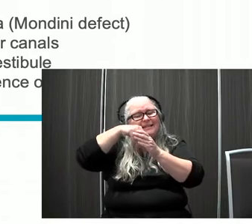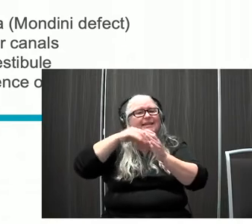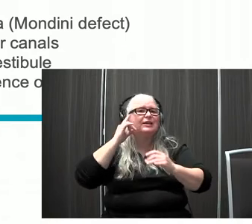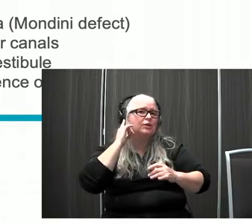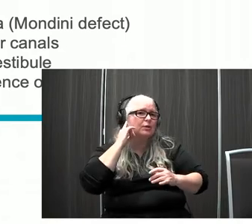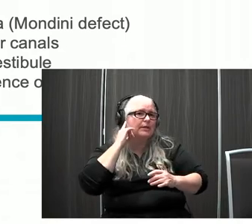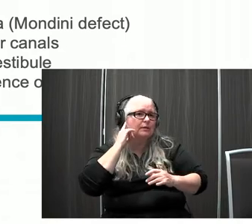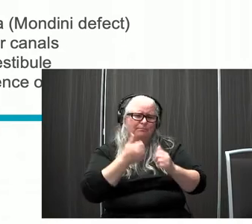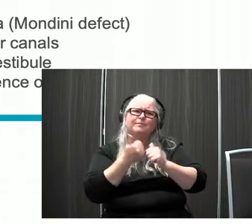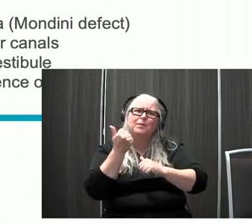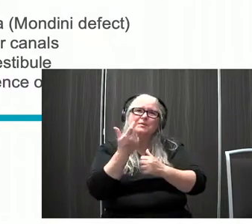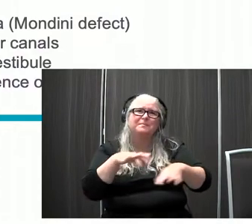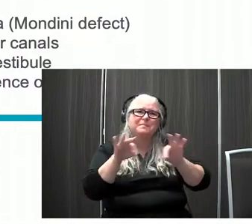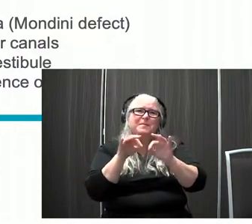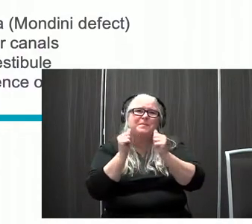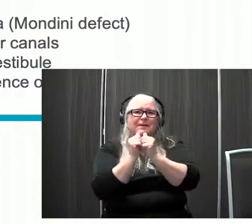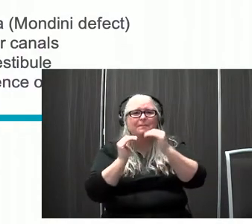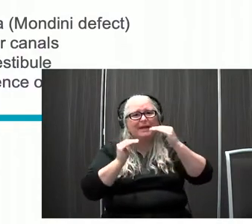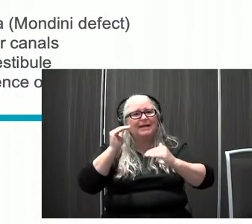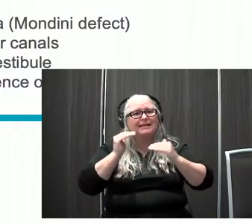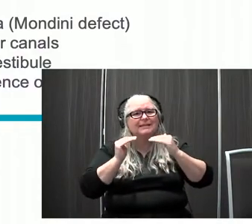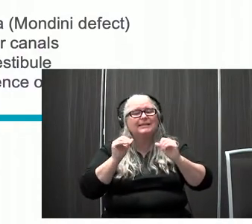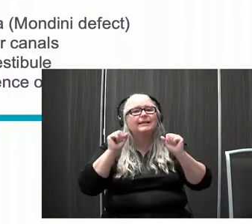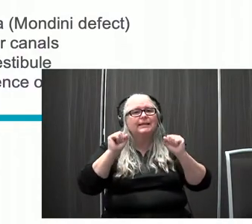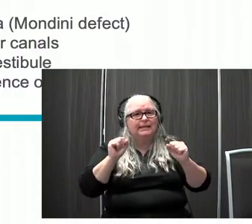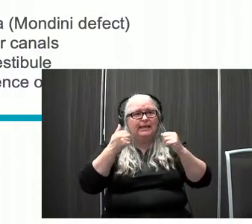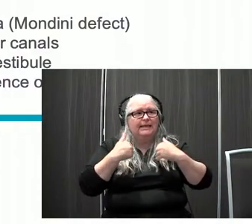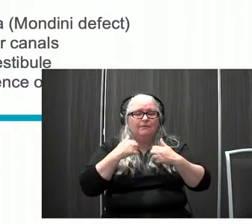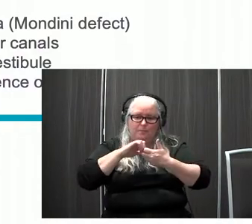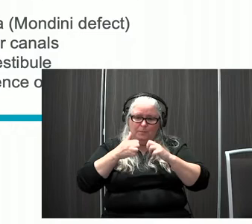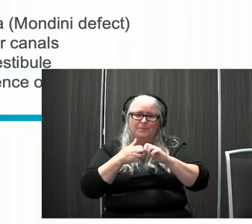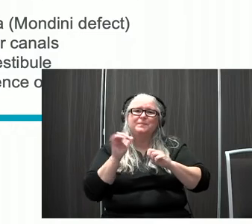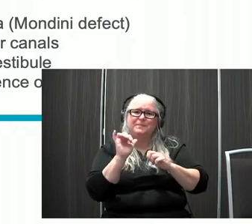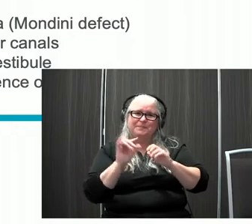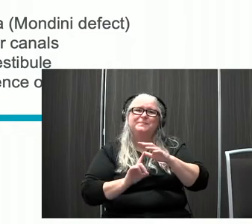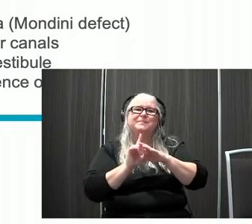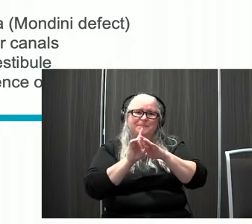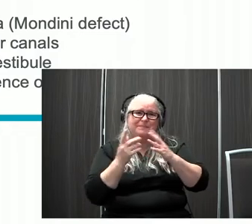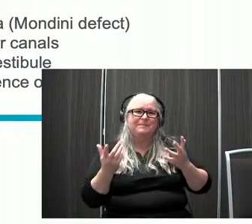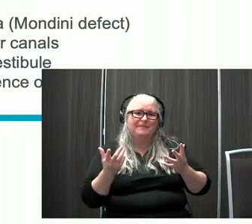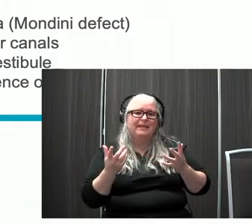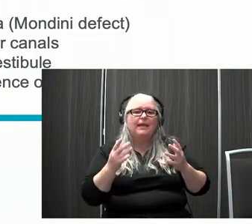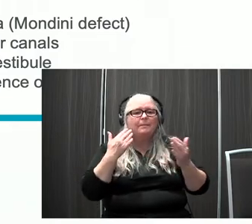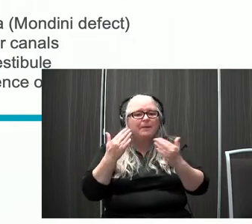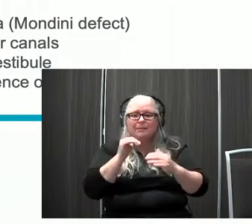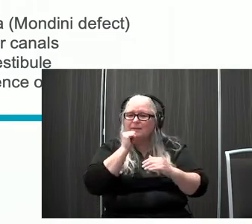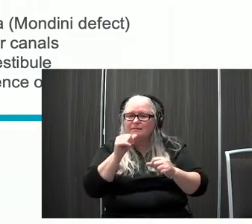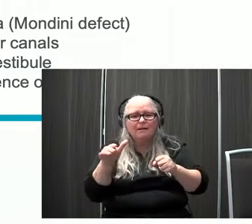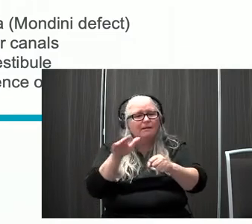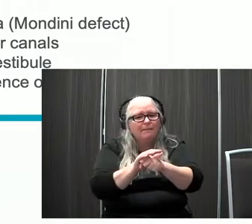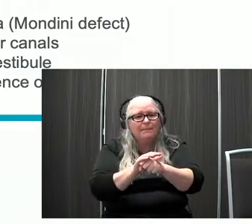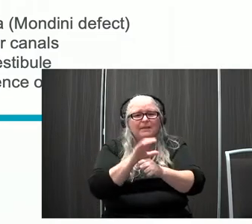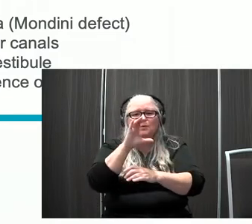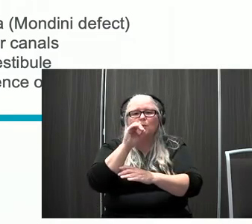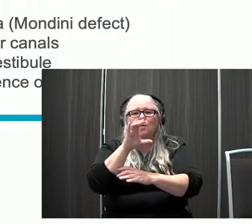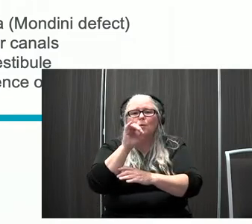the most important for balance, can also have some abnormalities as well. So they may have an incomplete cochlea. And what we often